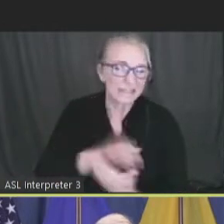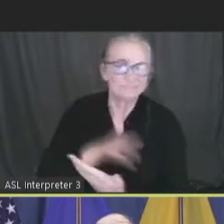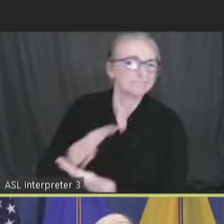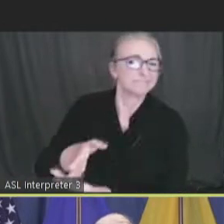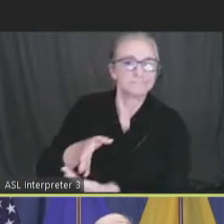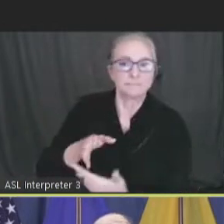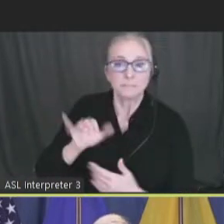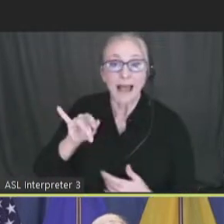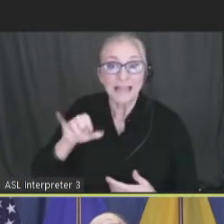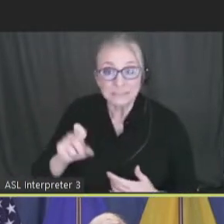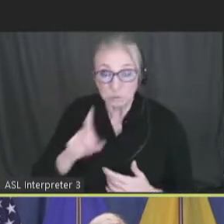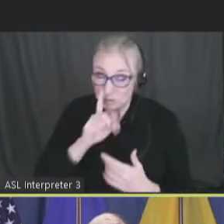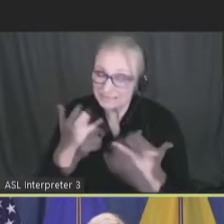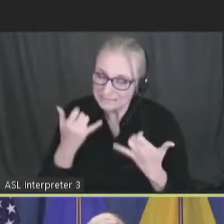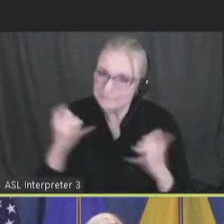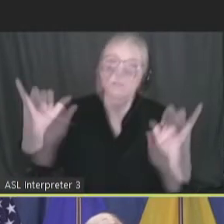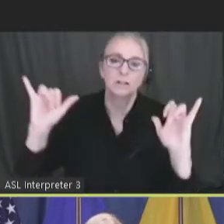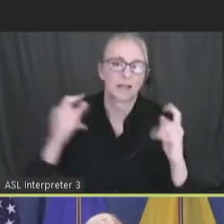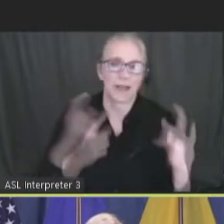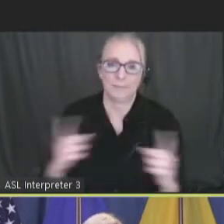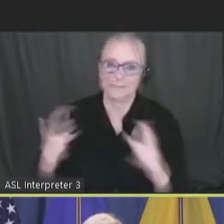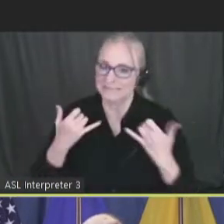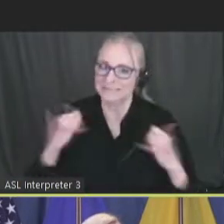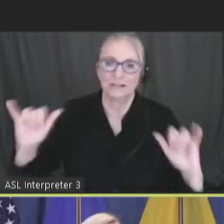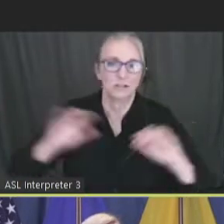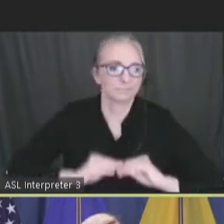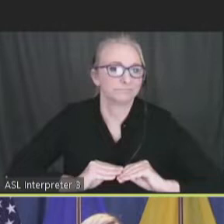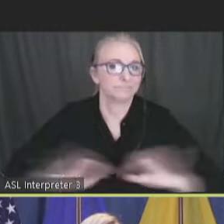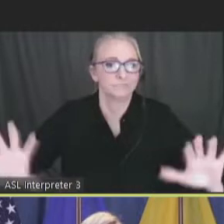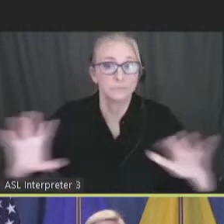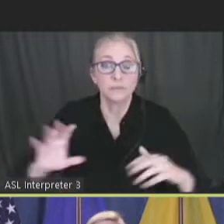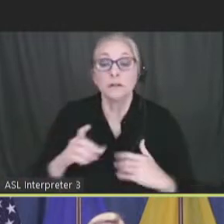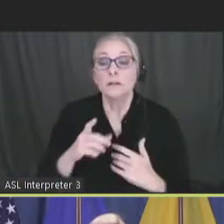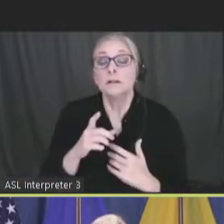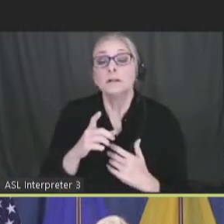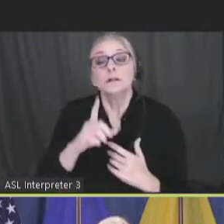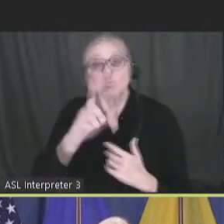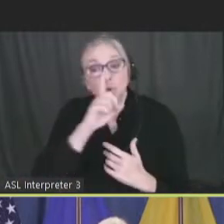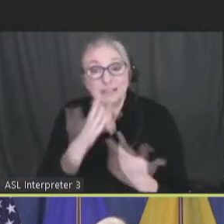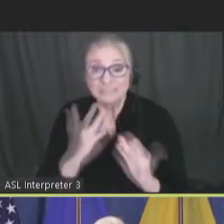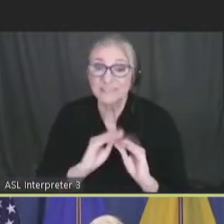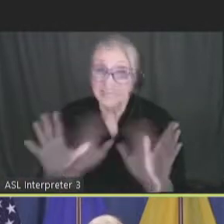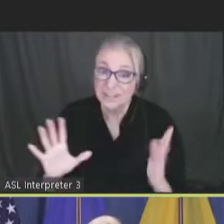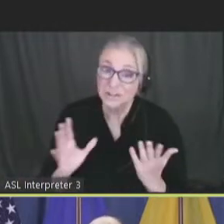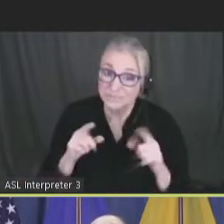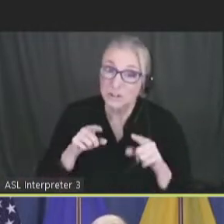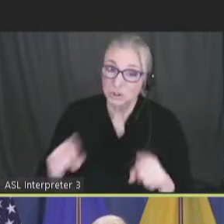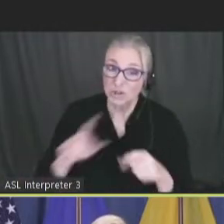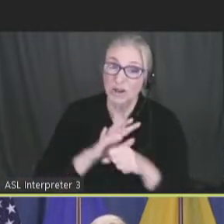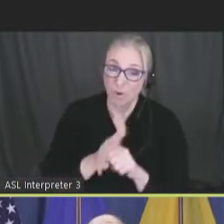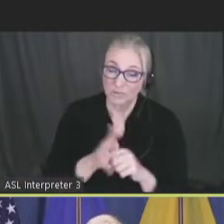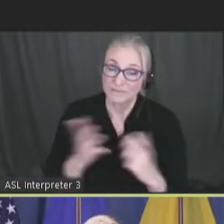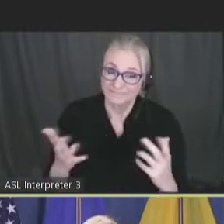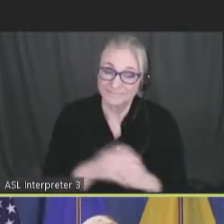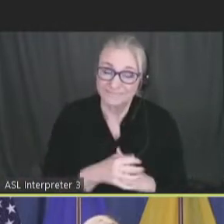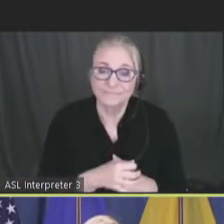are really pervasive. And that became really clear during COVID-19.